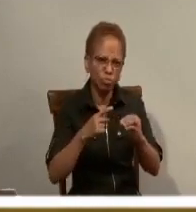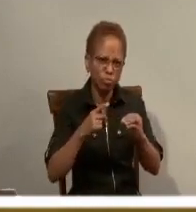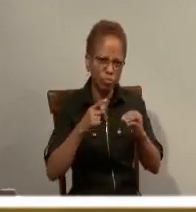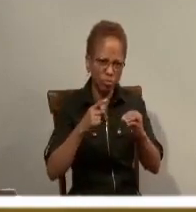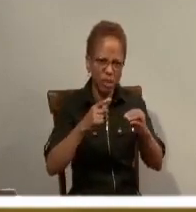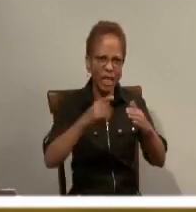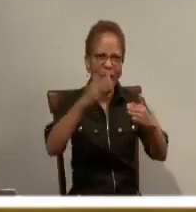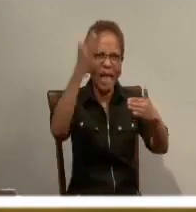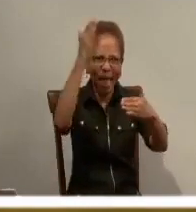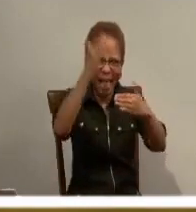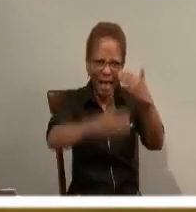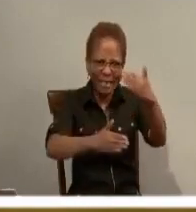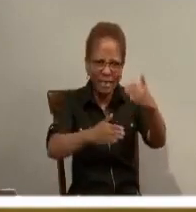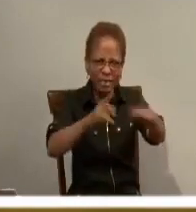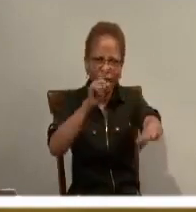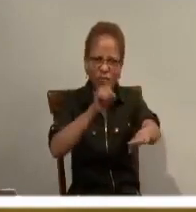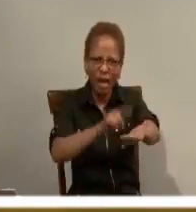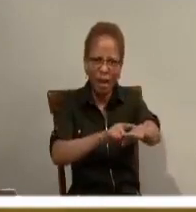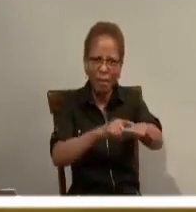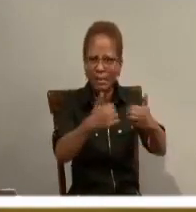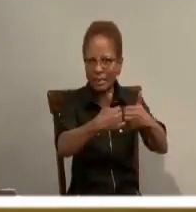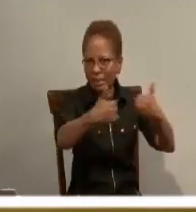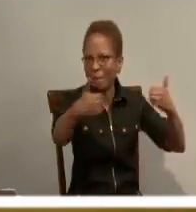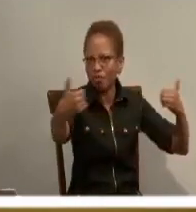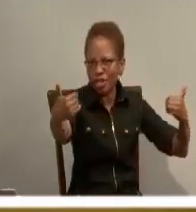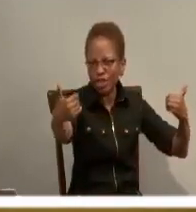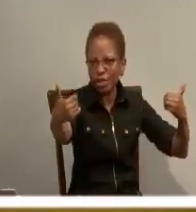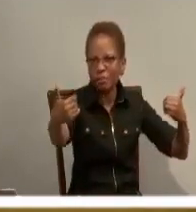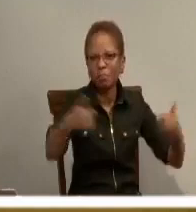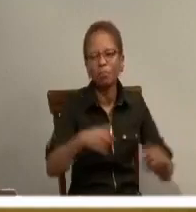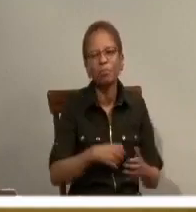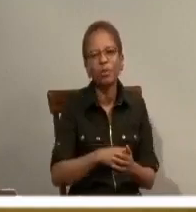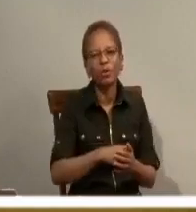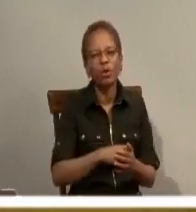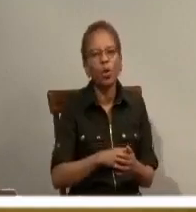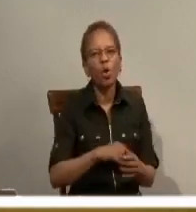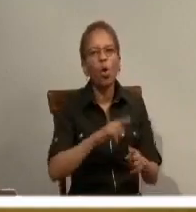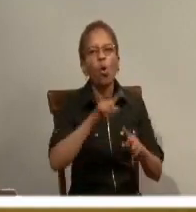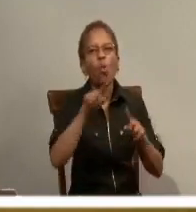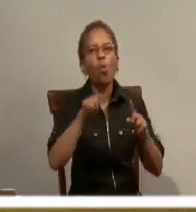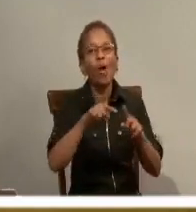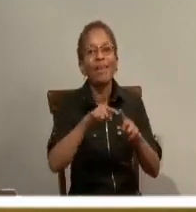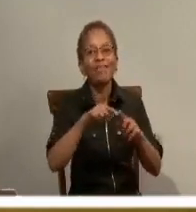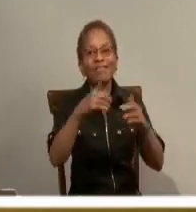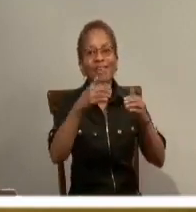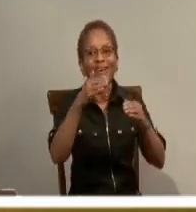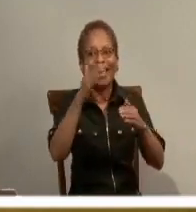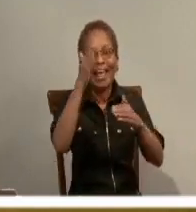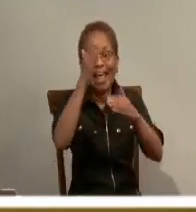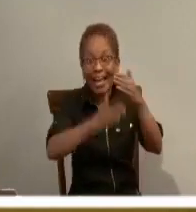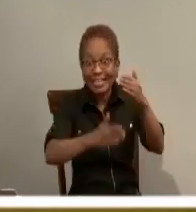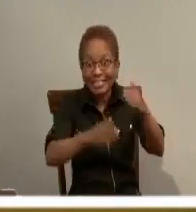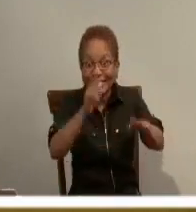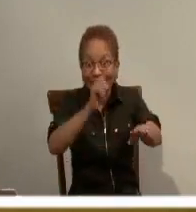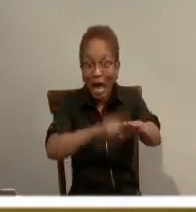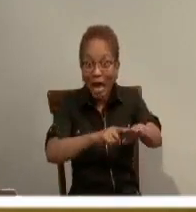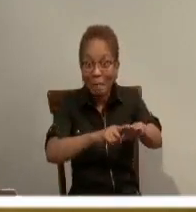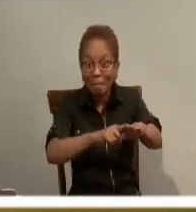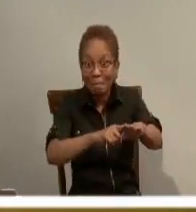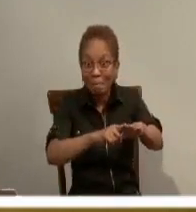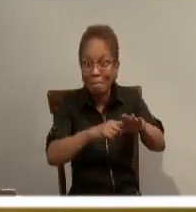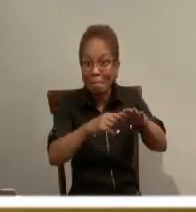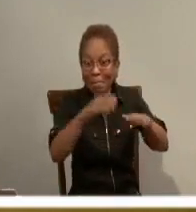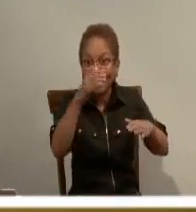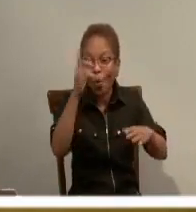to us about separation. That at the end, there will be a separation. And in this